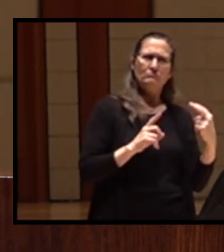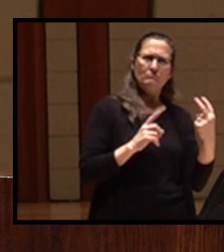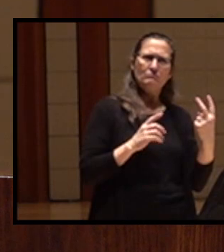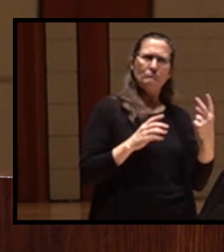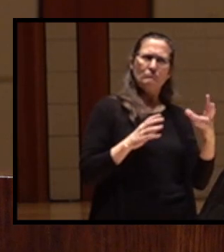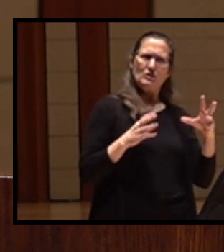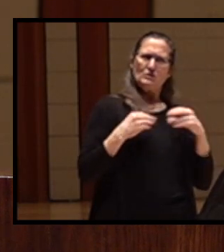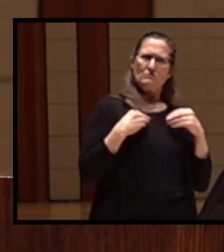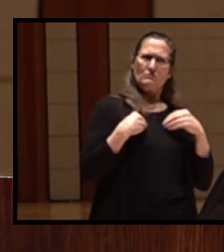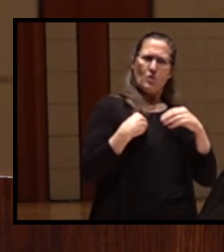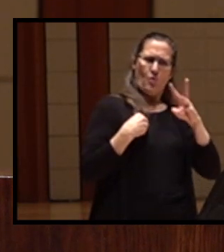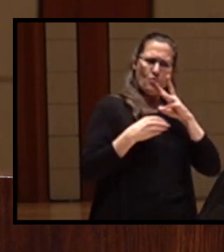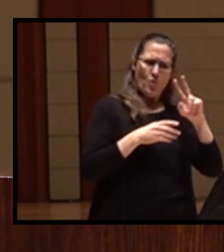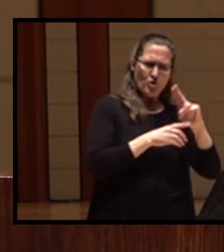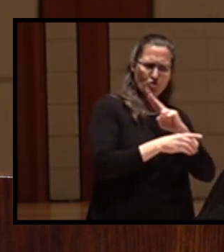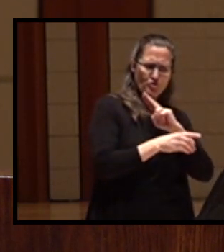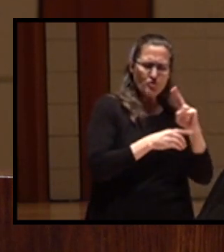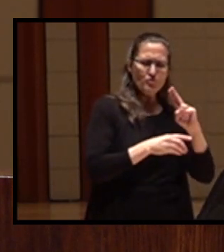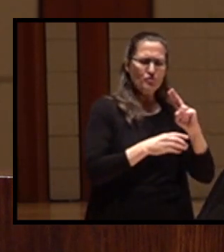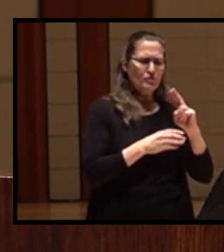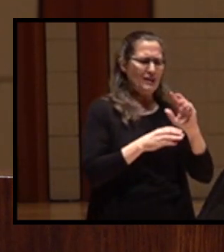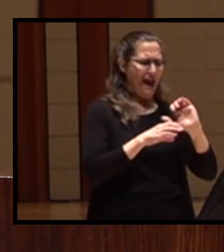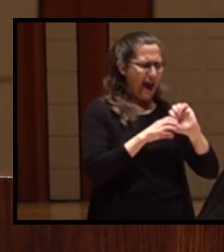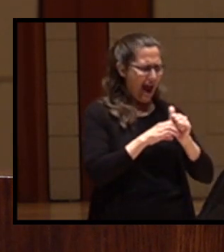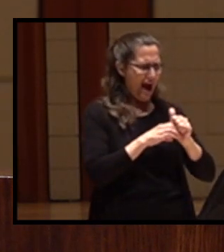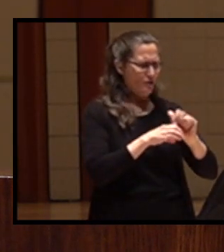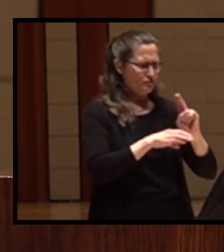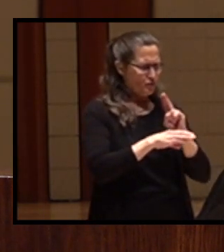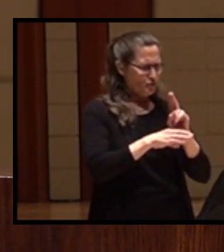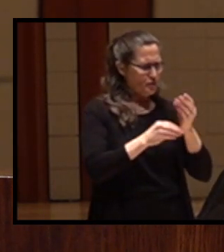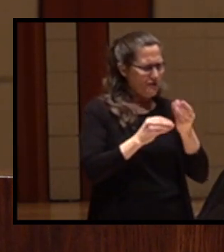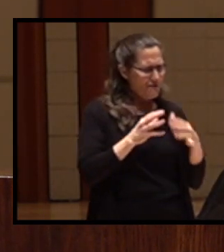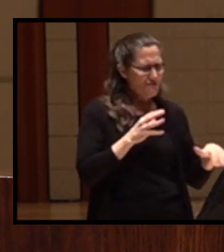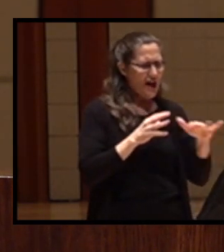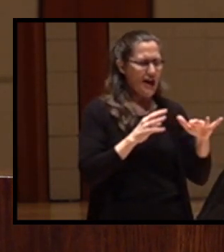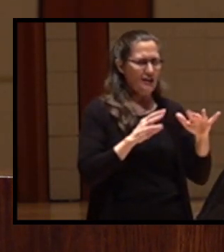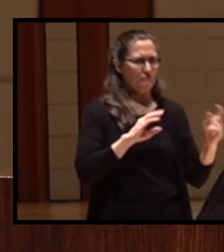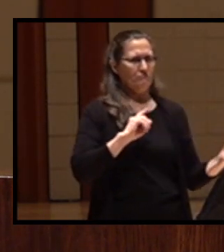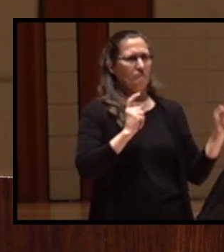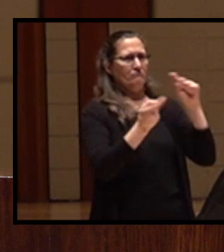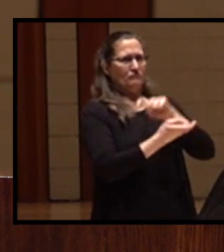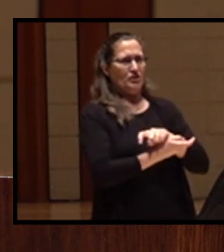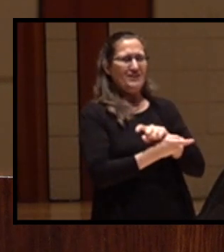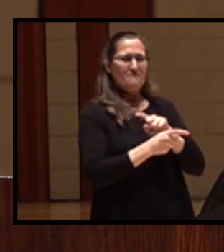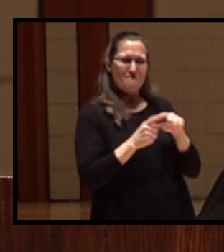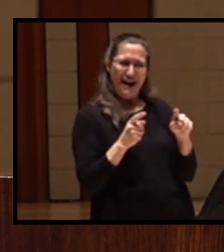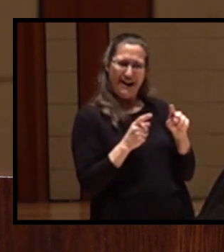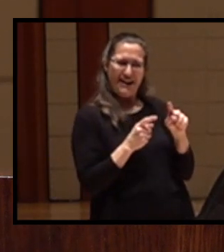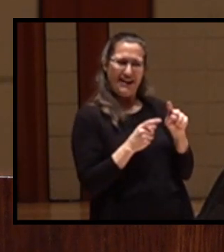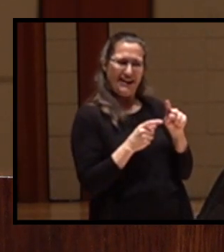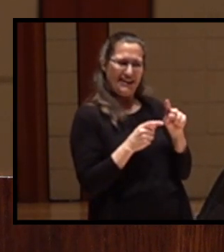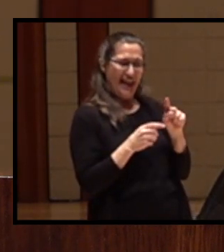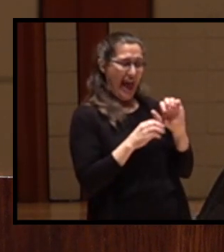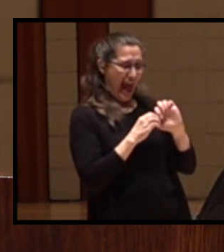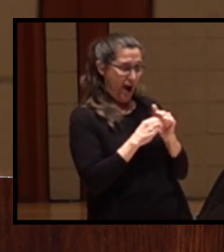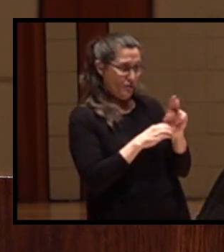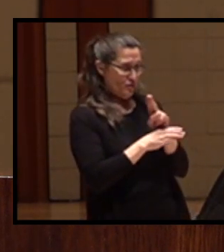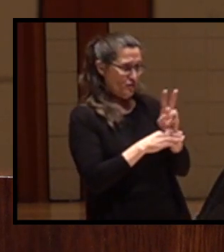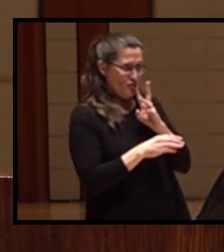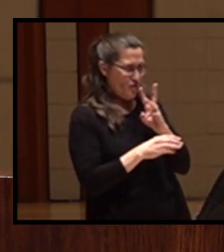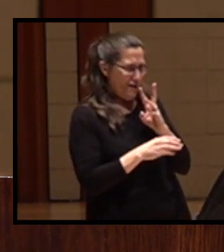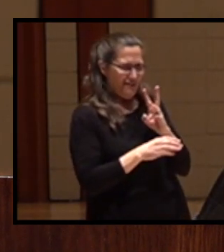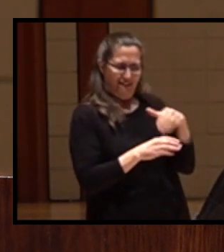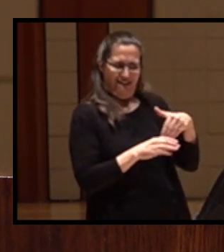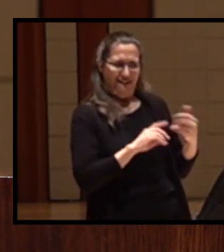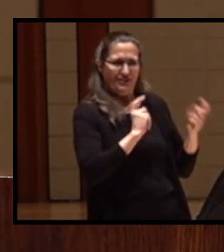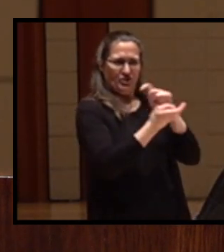with the water and land have changed, our laws governing water use have not. And indeed, water law reflects